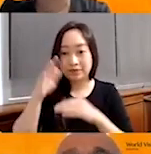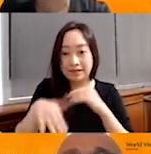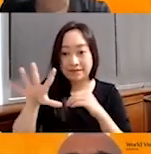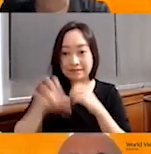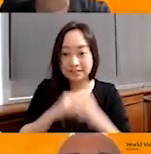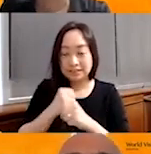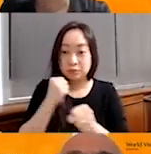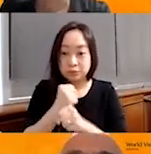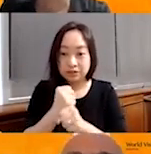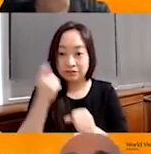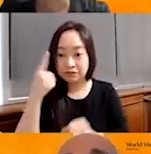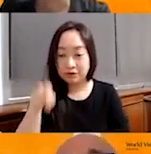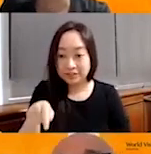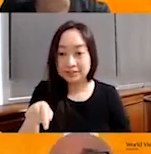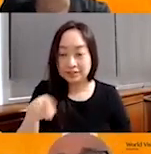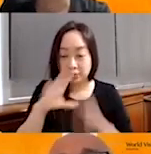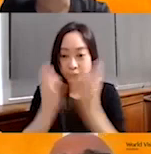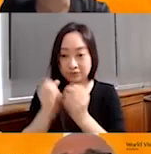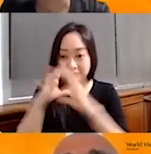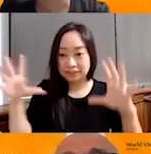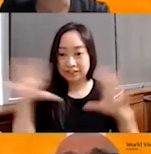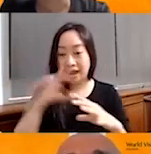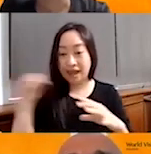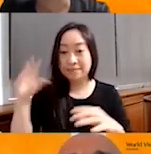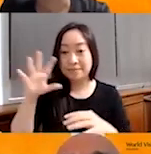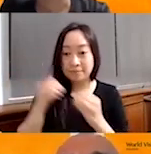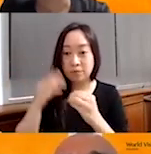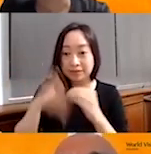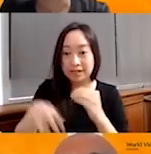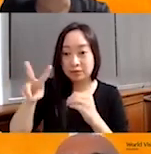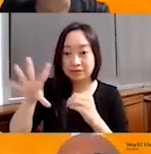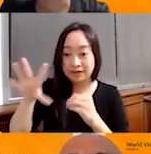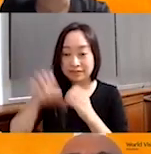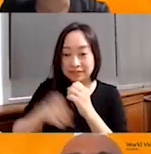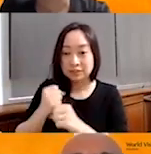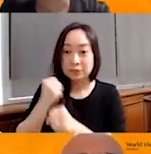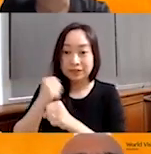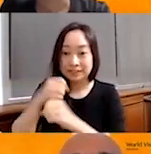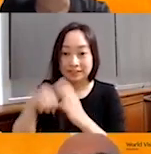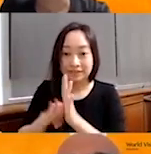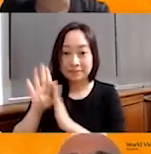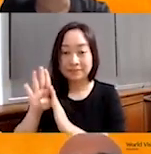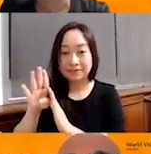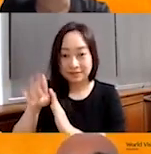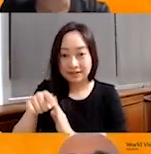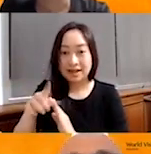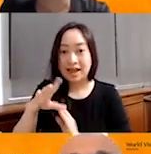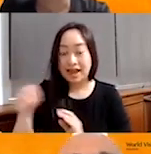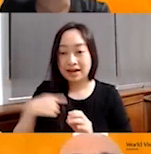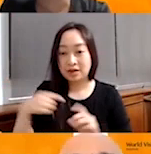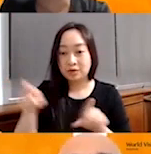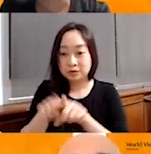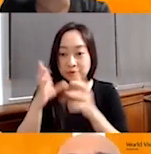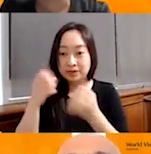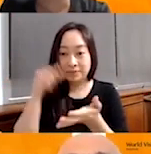World Vision, and I have more than 25 years of experience working in development. And I would like to mention also to our friends